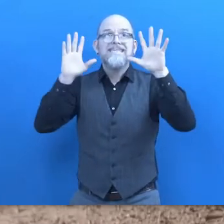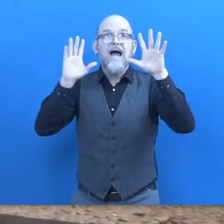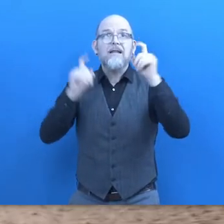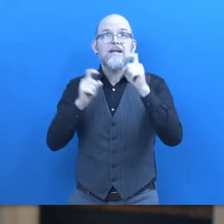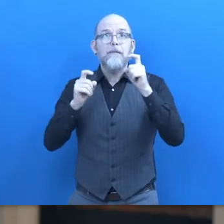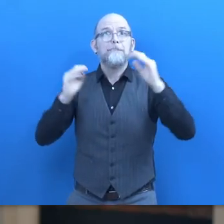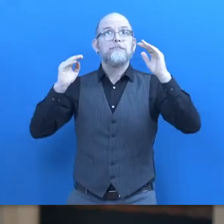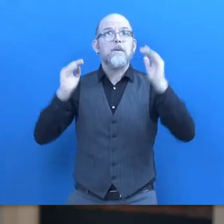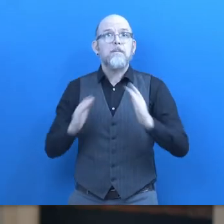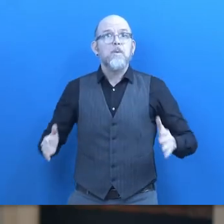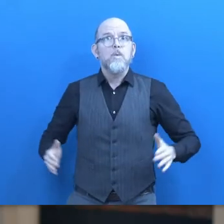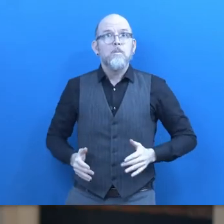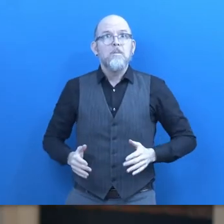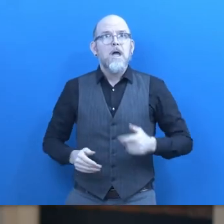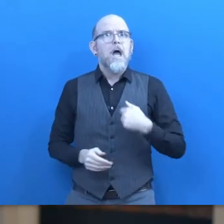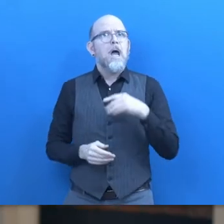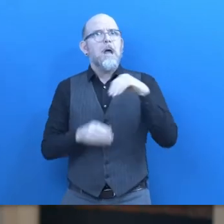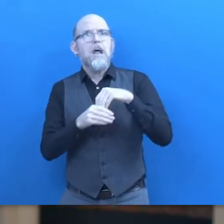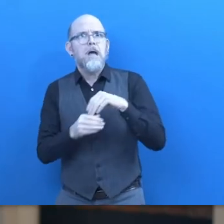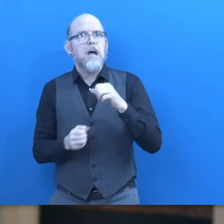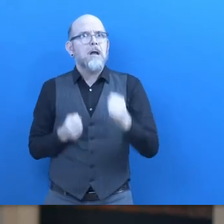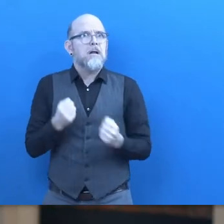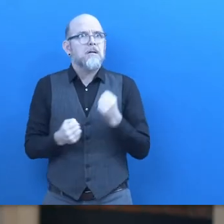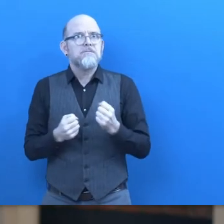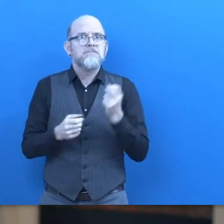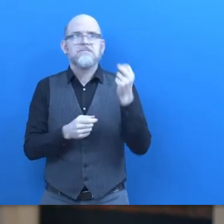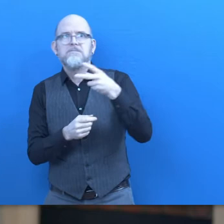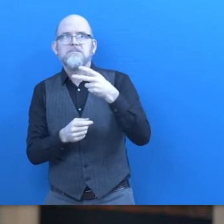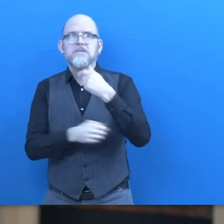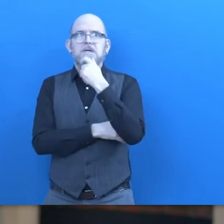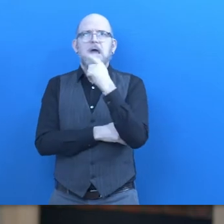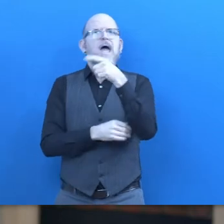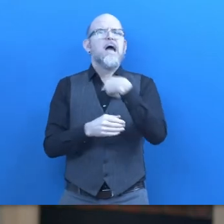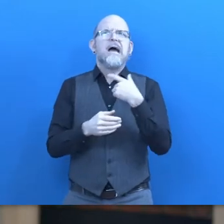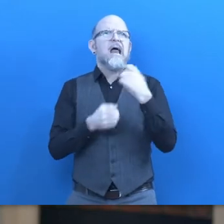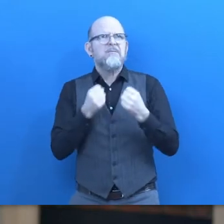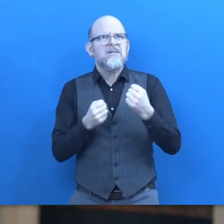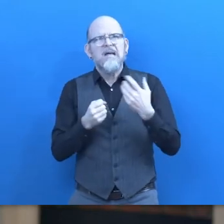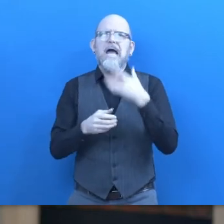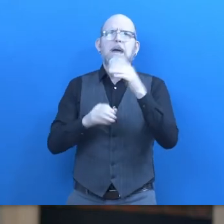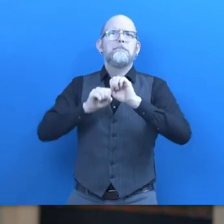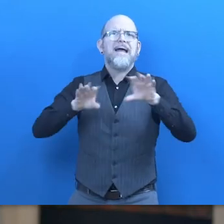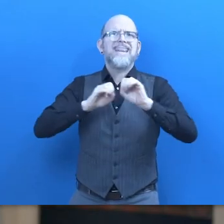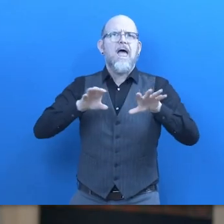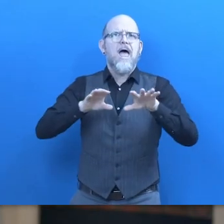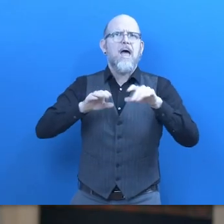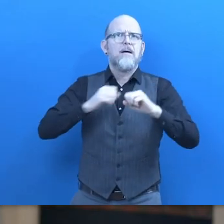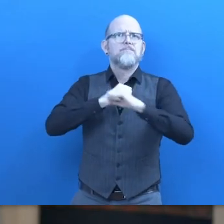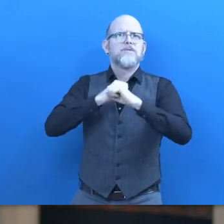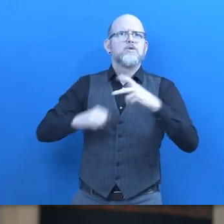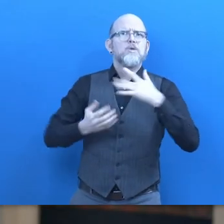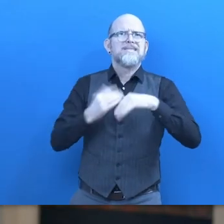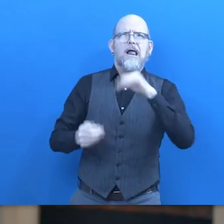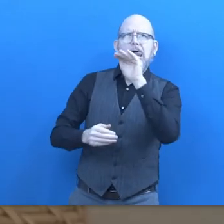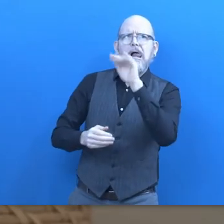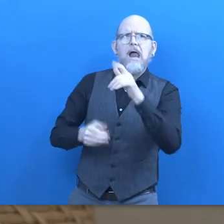posting a little bit on social media and someone said you're swimming and biking and running have you thought about doing triathlon I said how do blind people do that look it